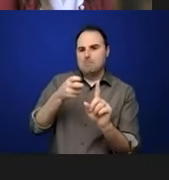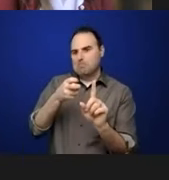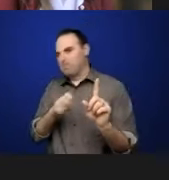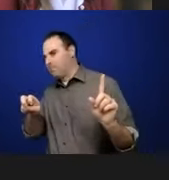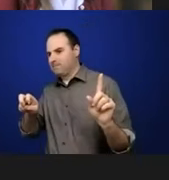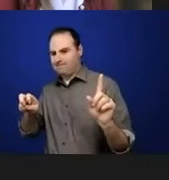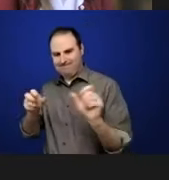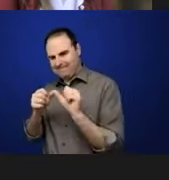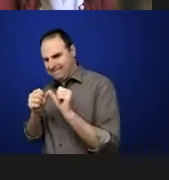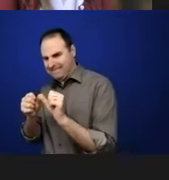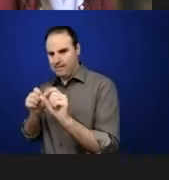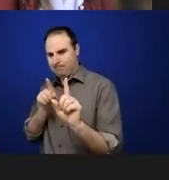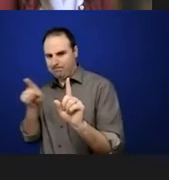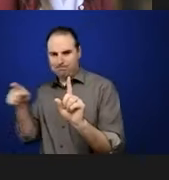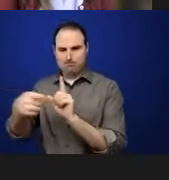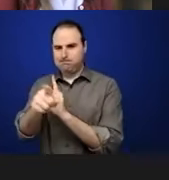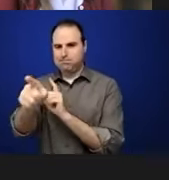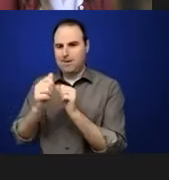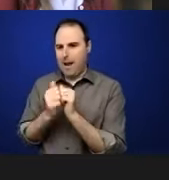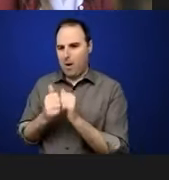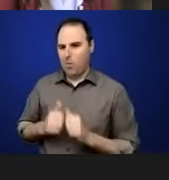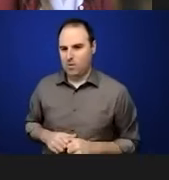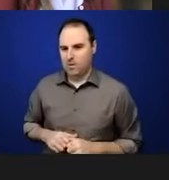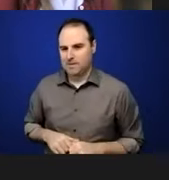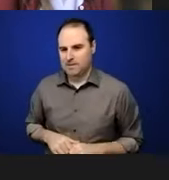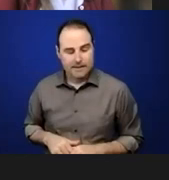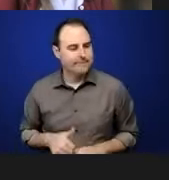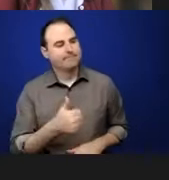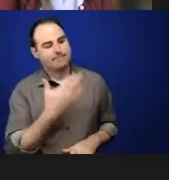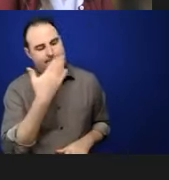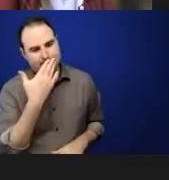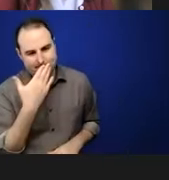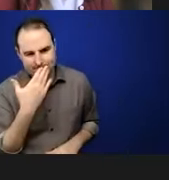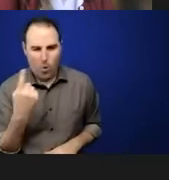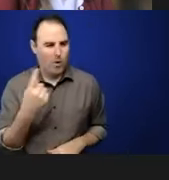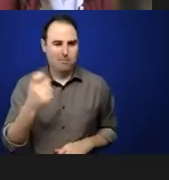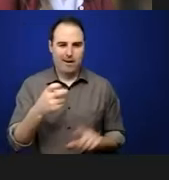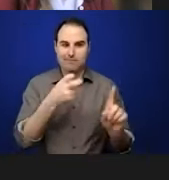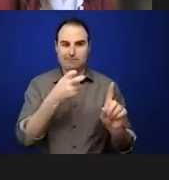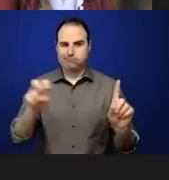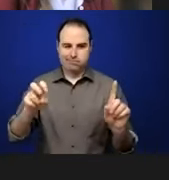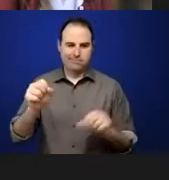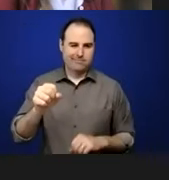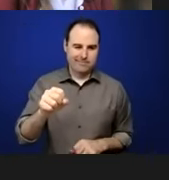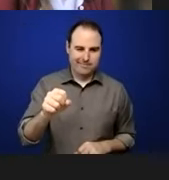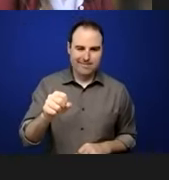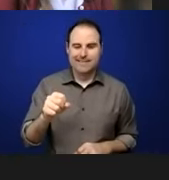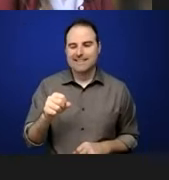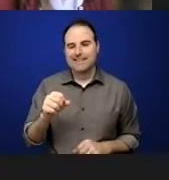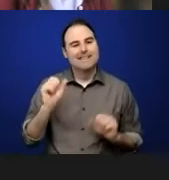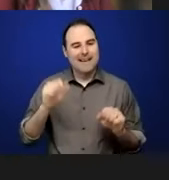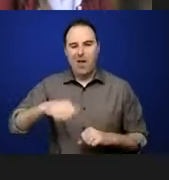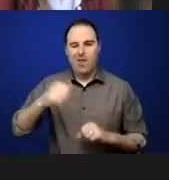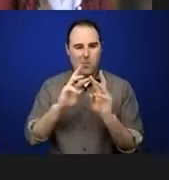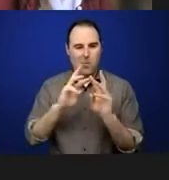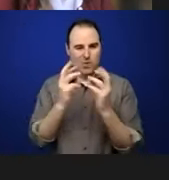Yeah. Thank you for that. And yes, there are pivots always. I think that that's part of it. And we could do a whole nother workshop on like the top 10 mistakes that Mark has